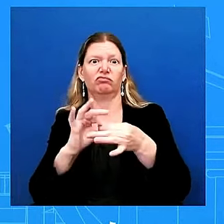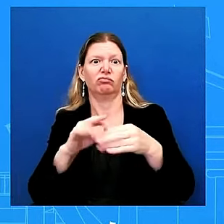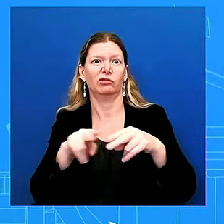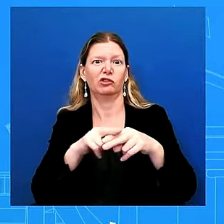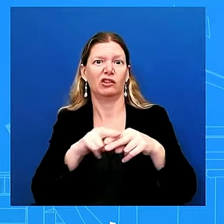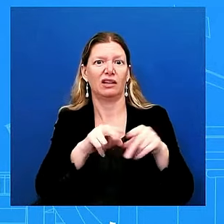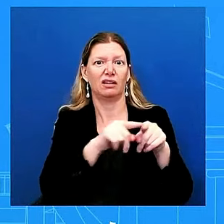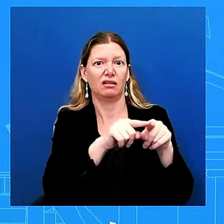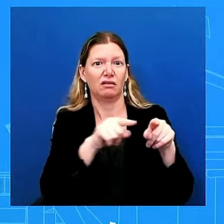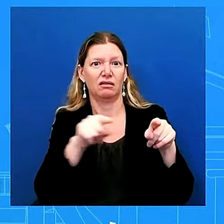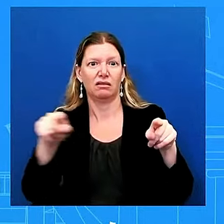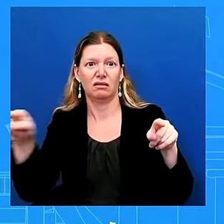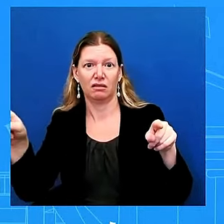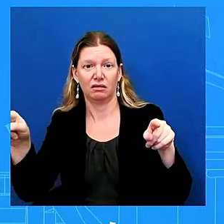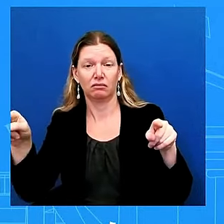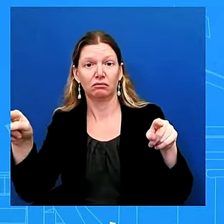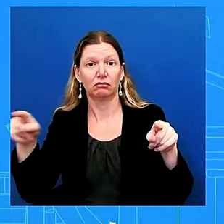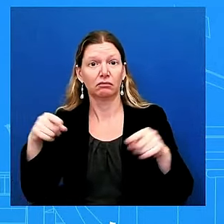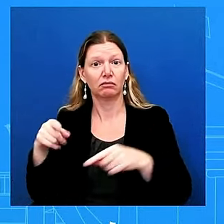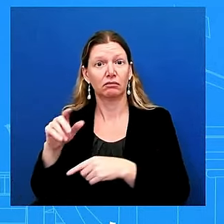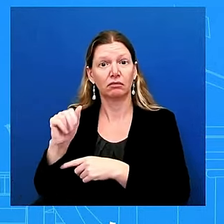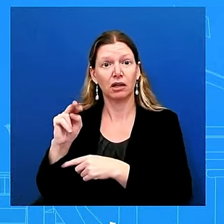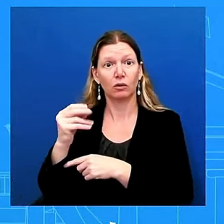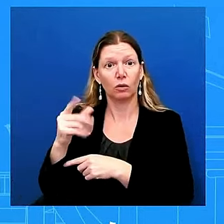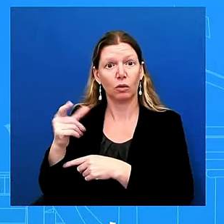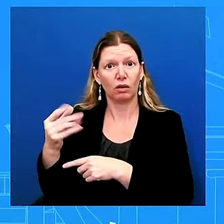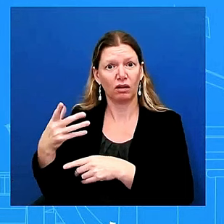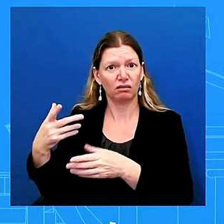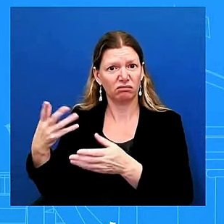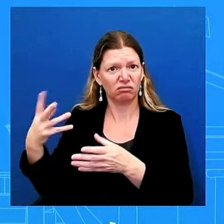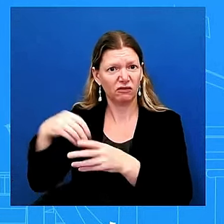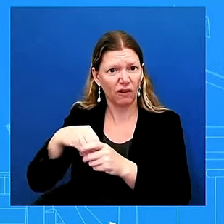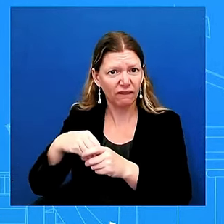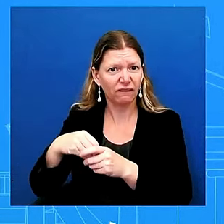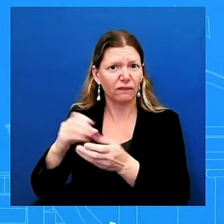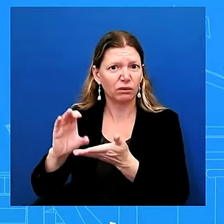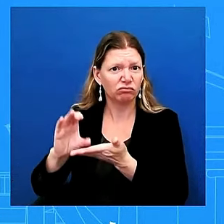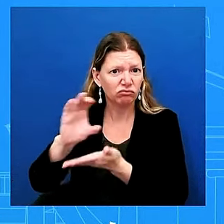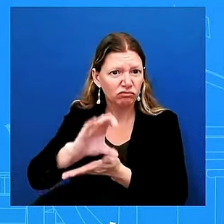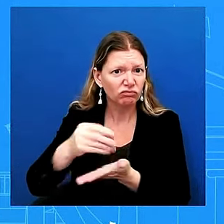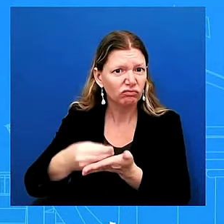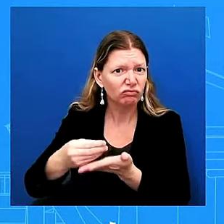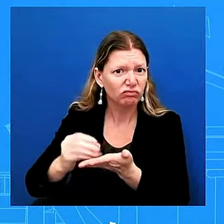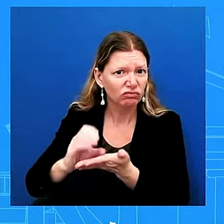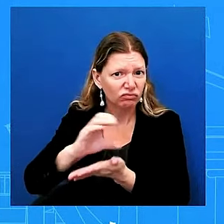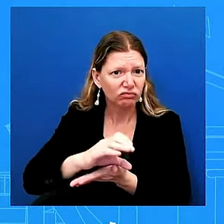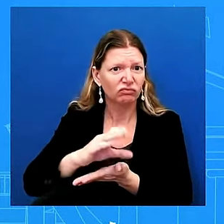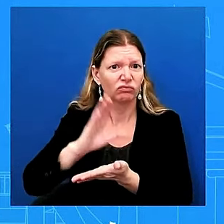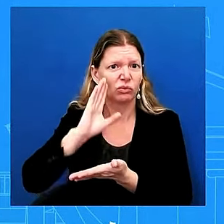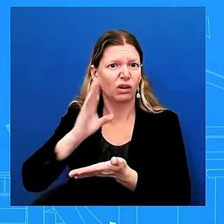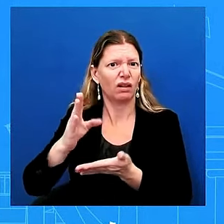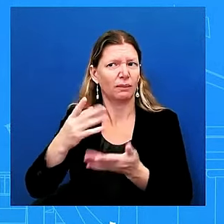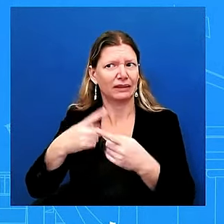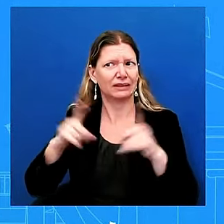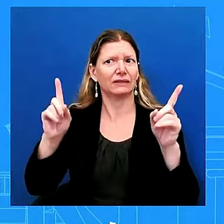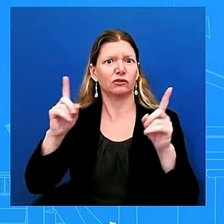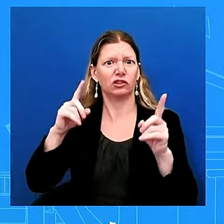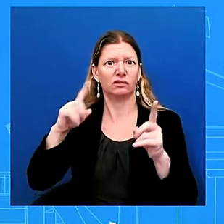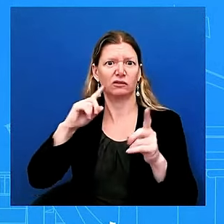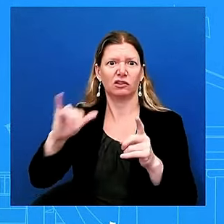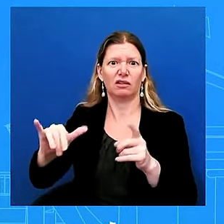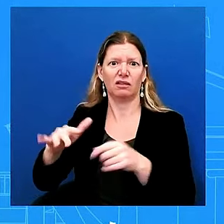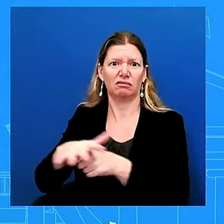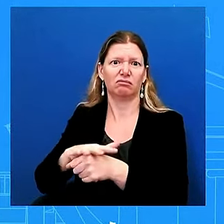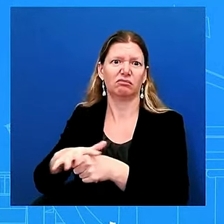this is also again part of the president's initiative that he created and no other president has been there no